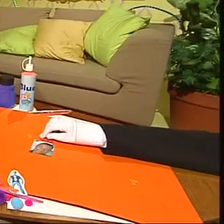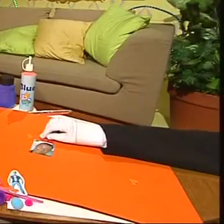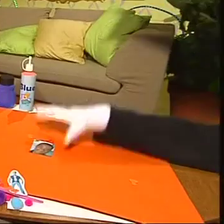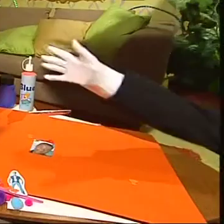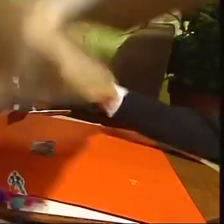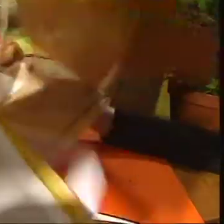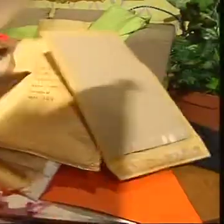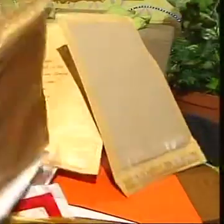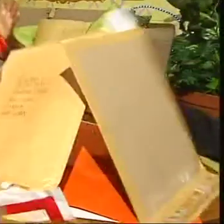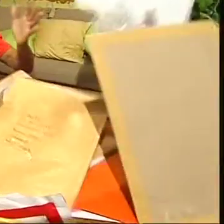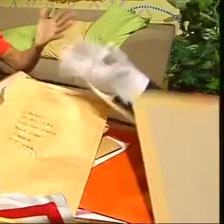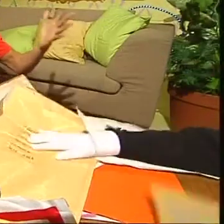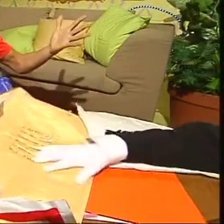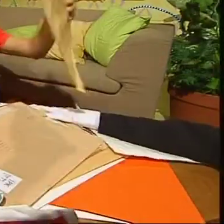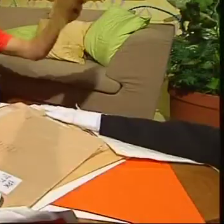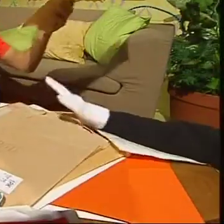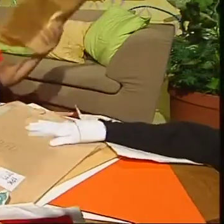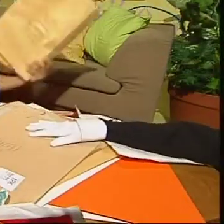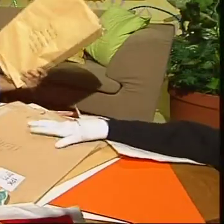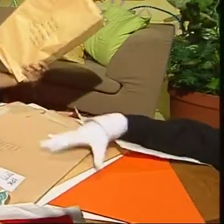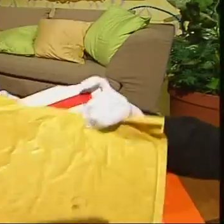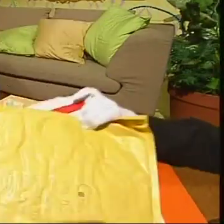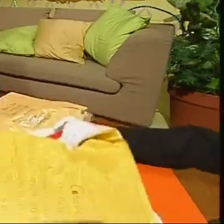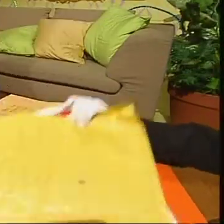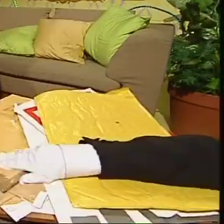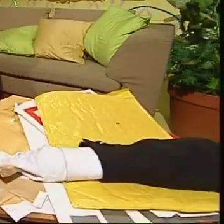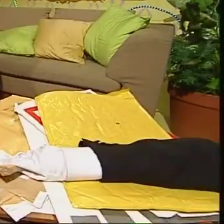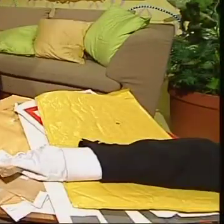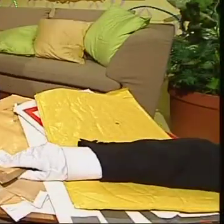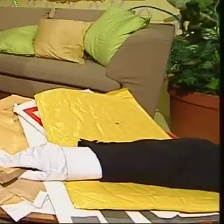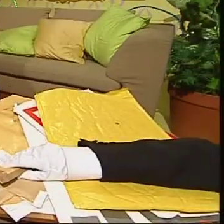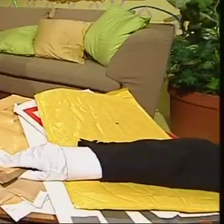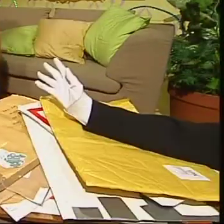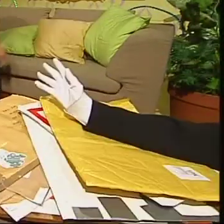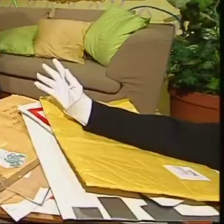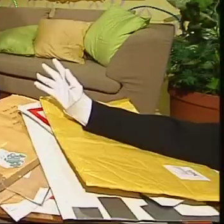We do our very best to show as many cards as we can Sometimes.